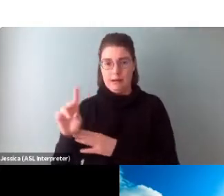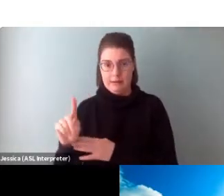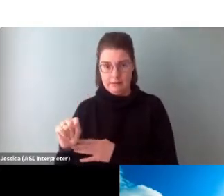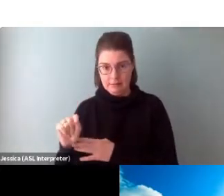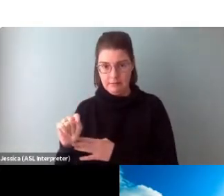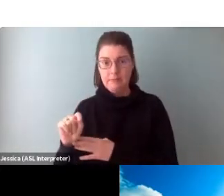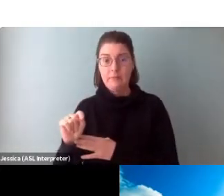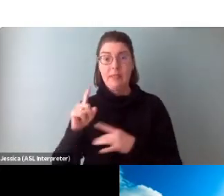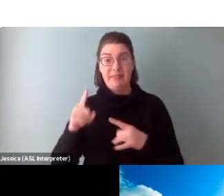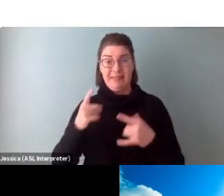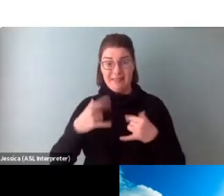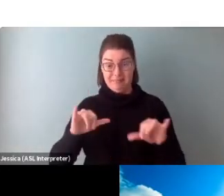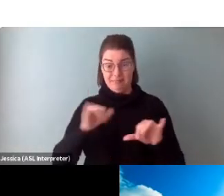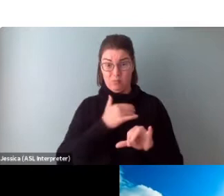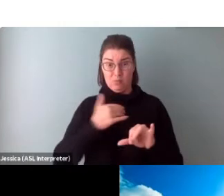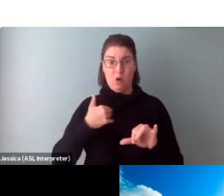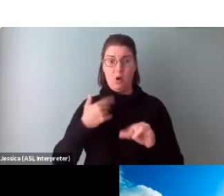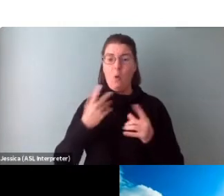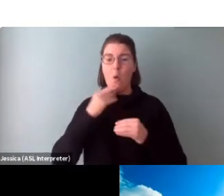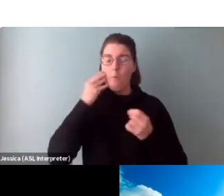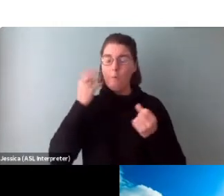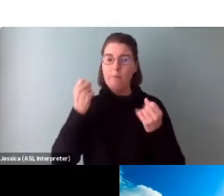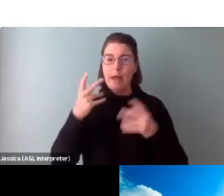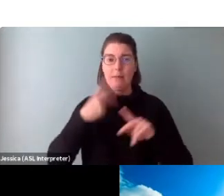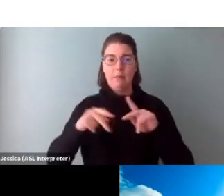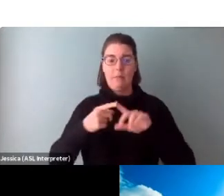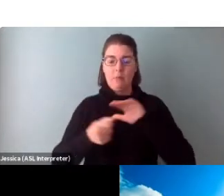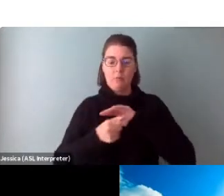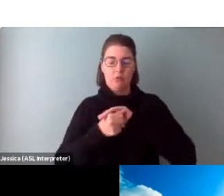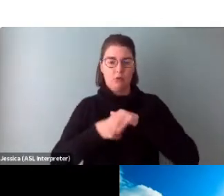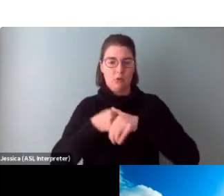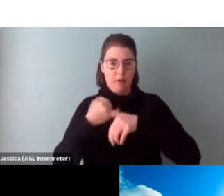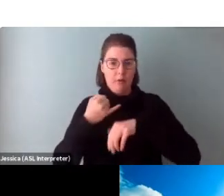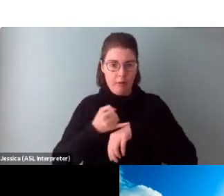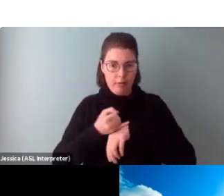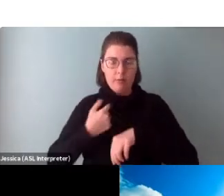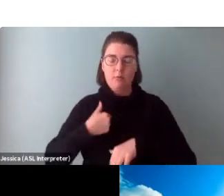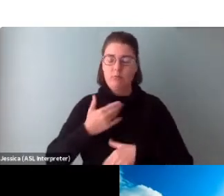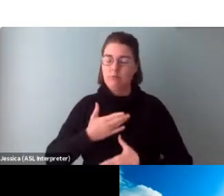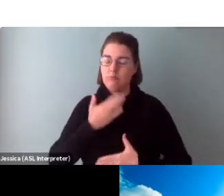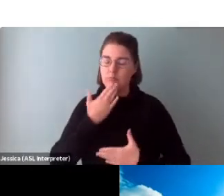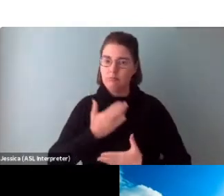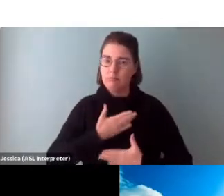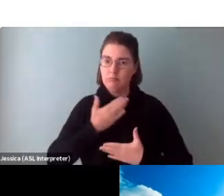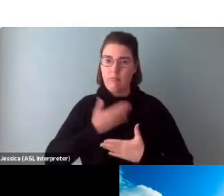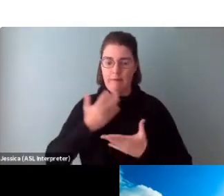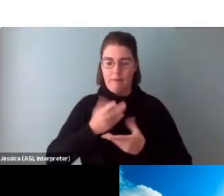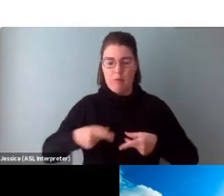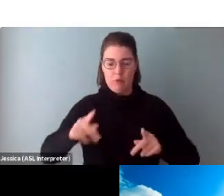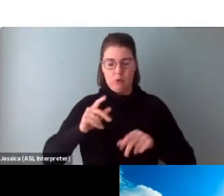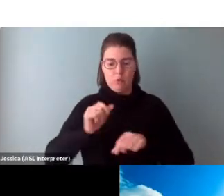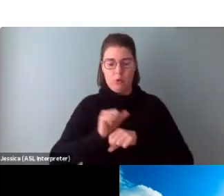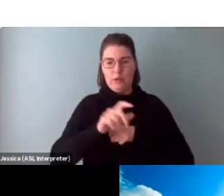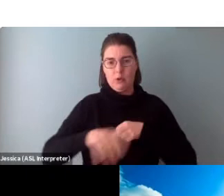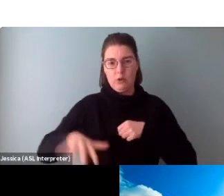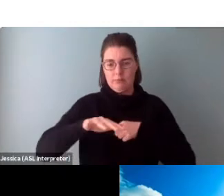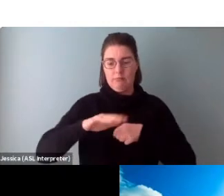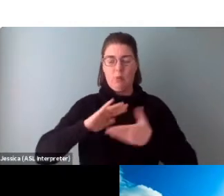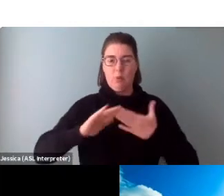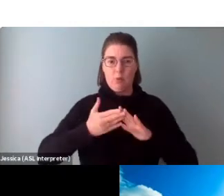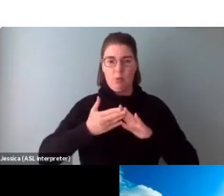Indigenous peoples from across Turtle Island, and we are grateful to have the opportunity to work in the community on this territory.